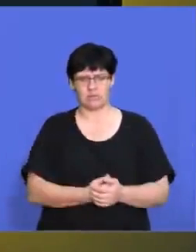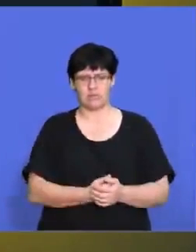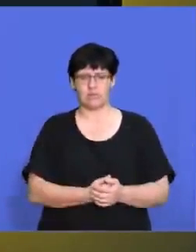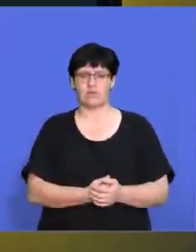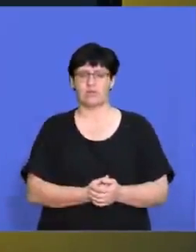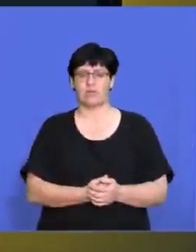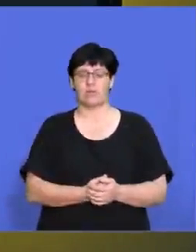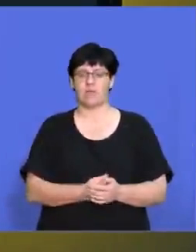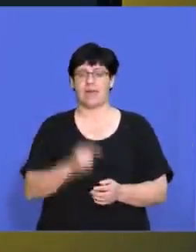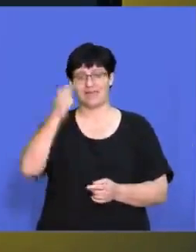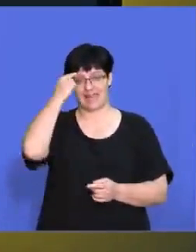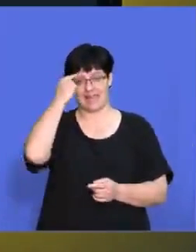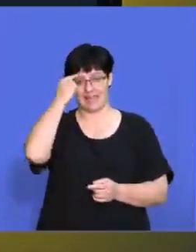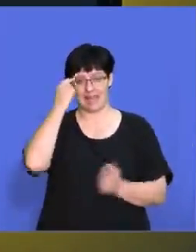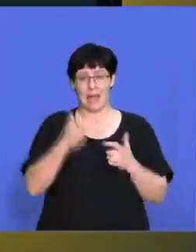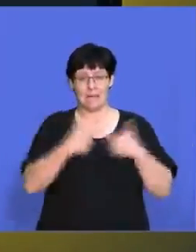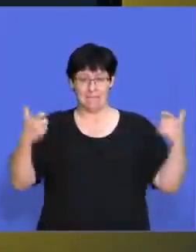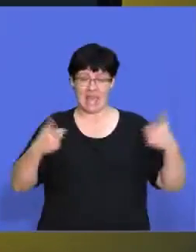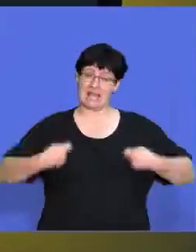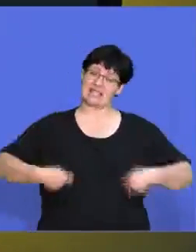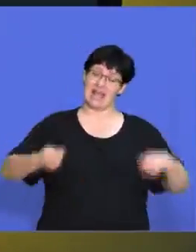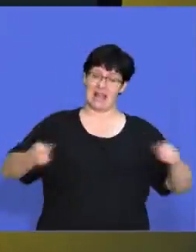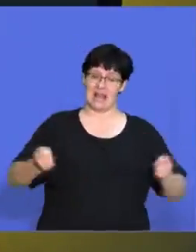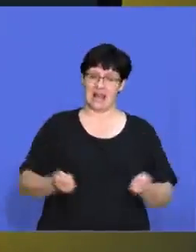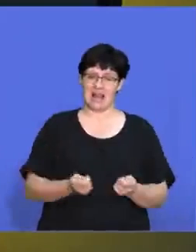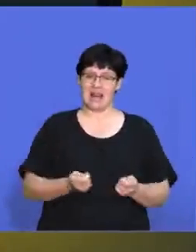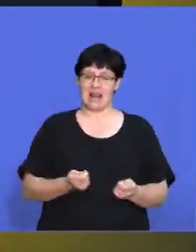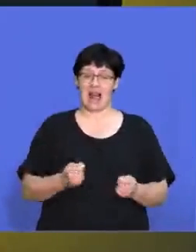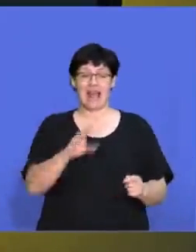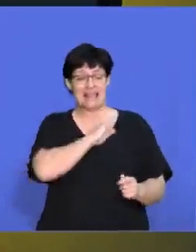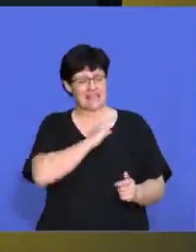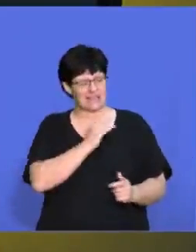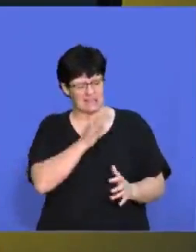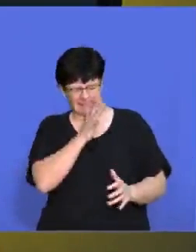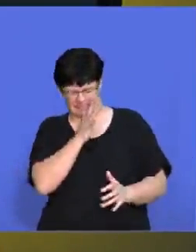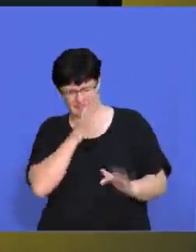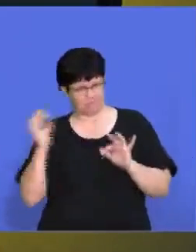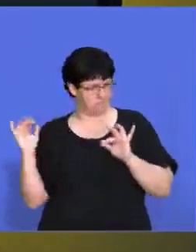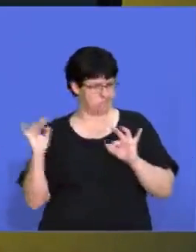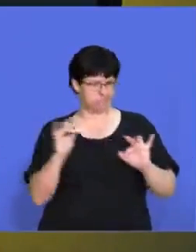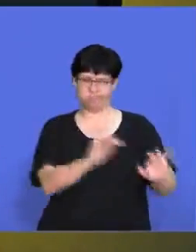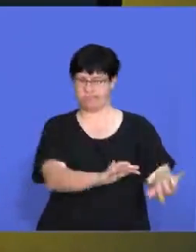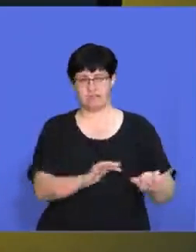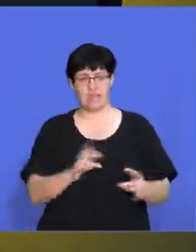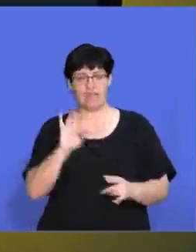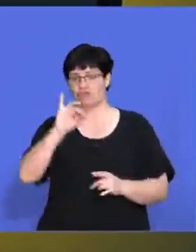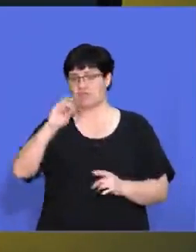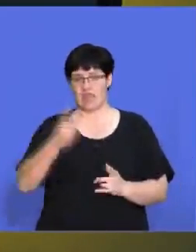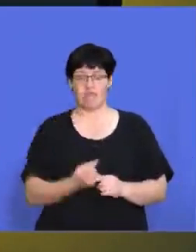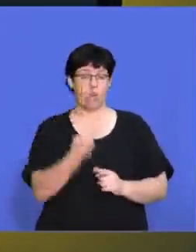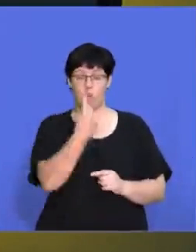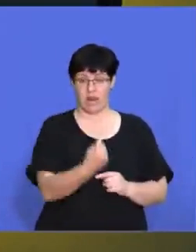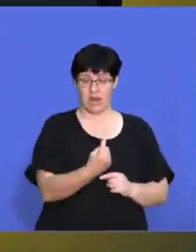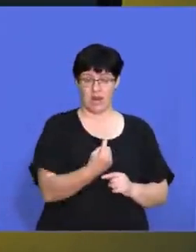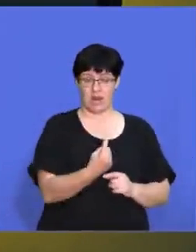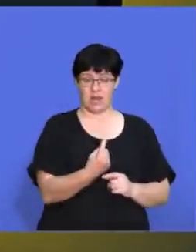when you think of it like our big retail stores, they have millions of customers that go in there every single day. So if one of them, if